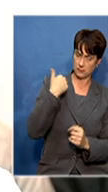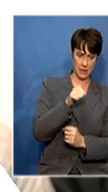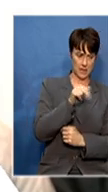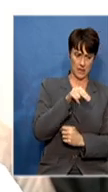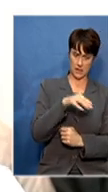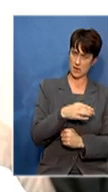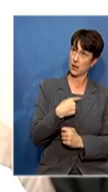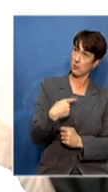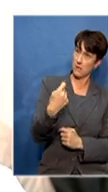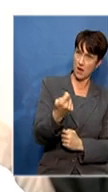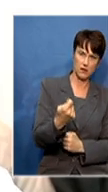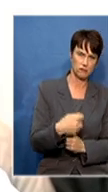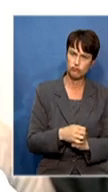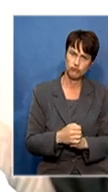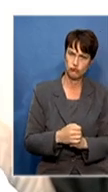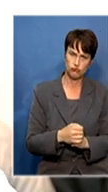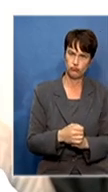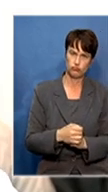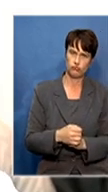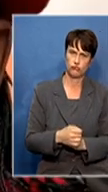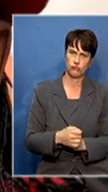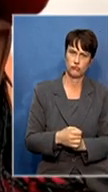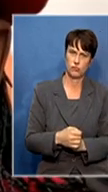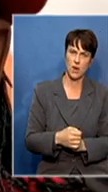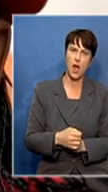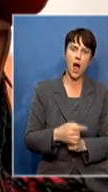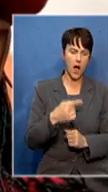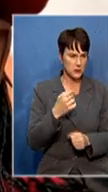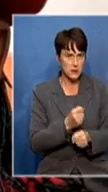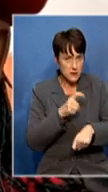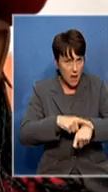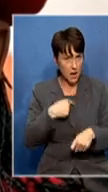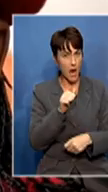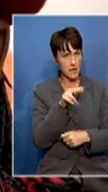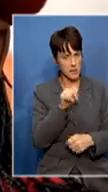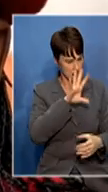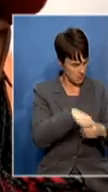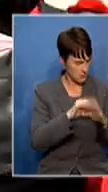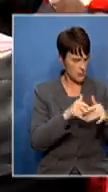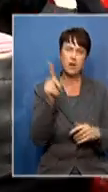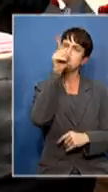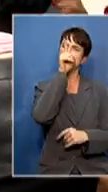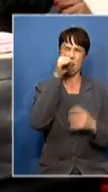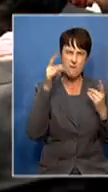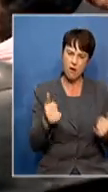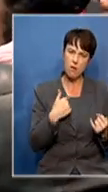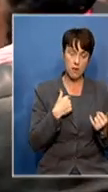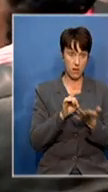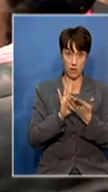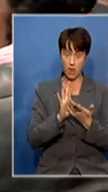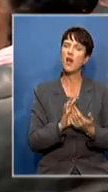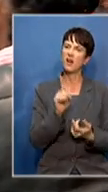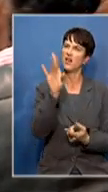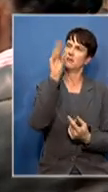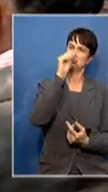After we were expelled, we were given an abnormal bill of tax. The party will convene its first assembly at the end of this month in